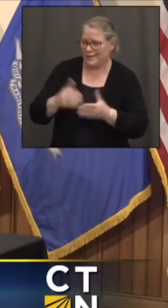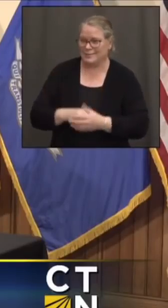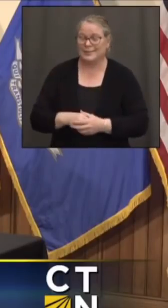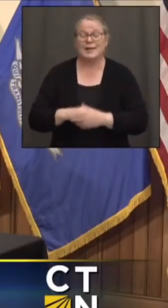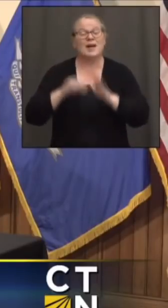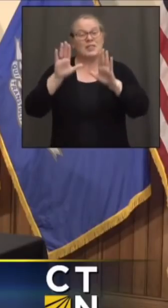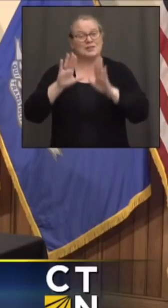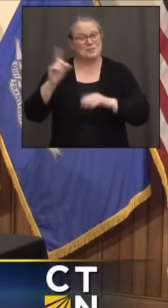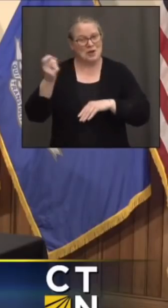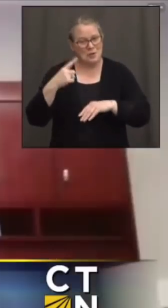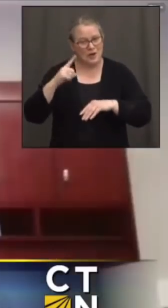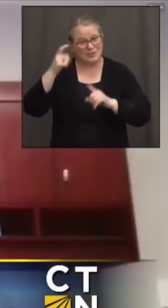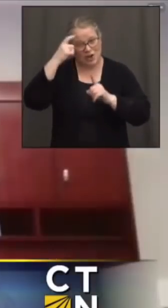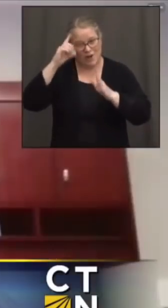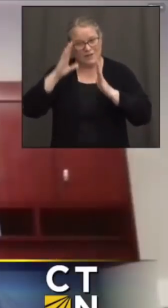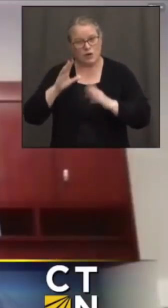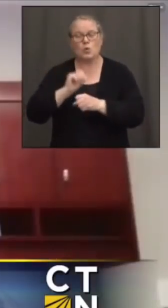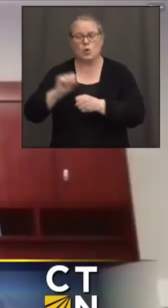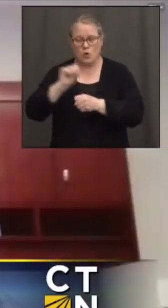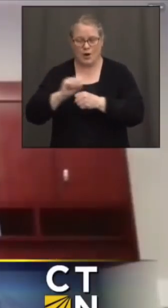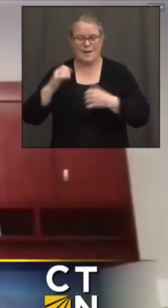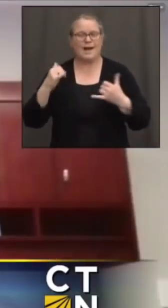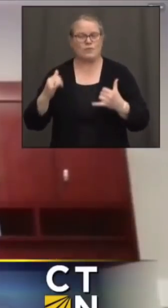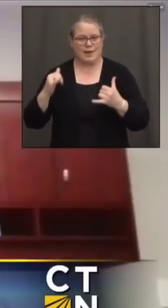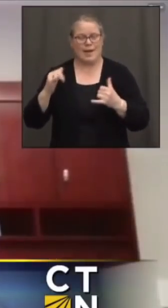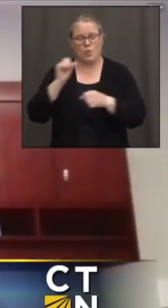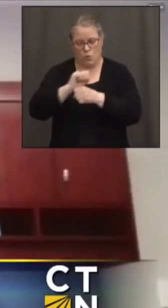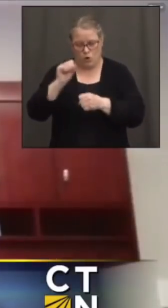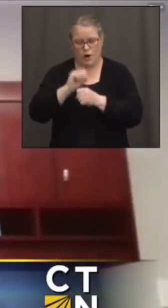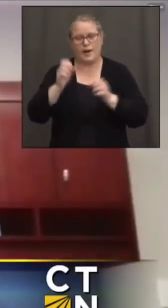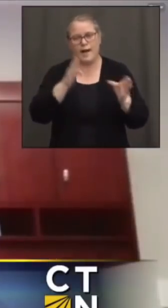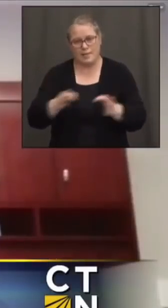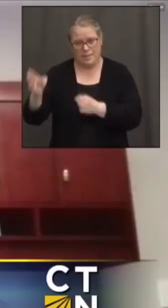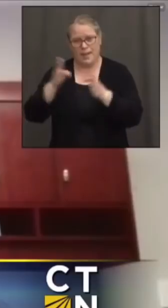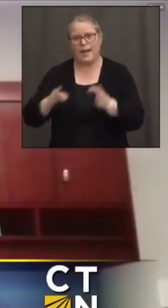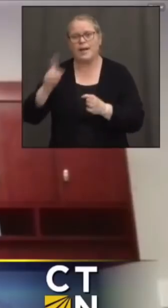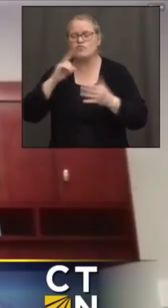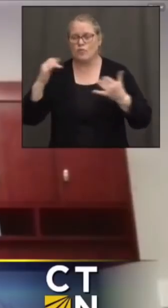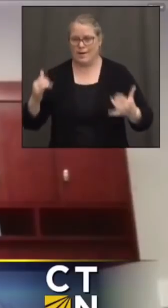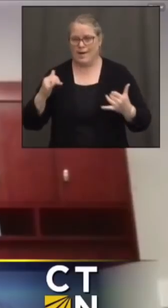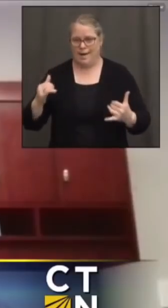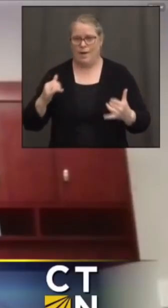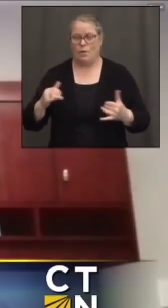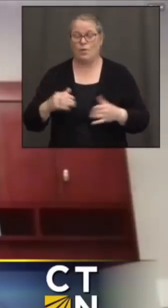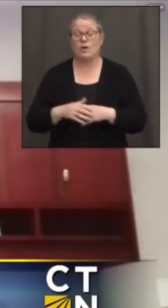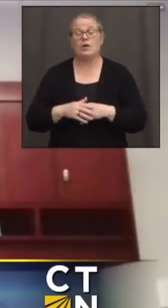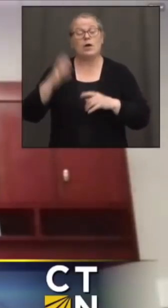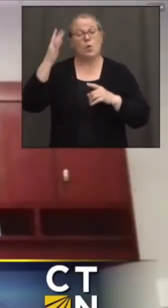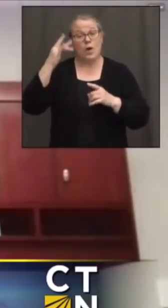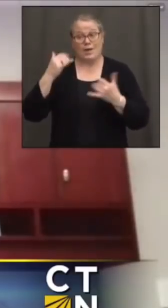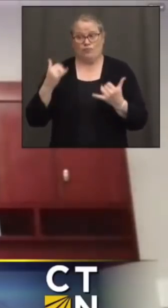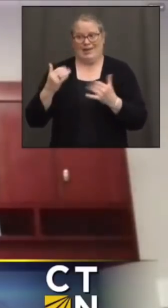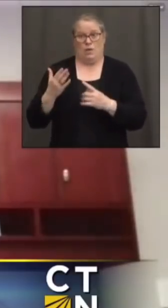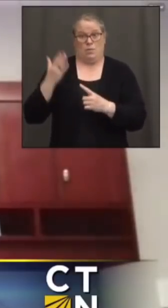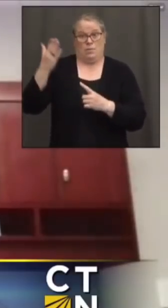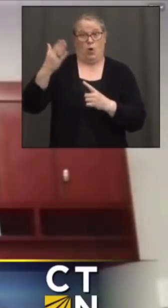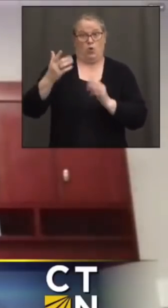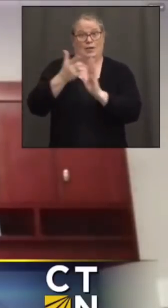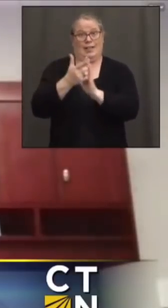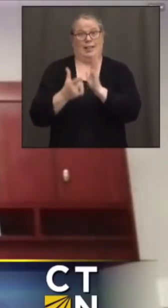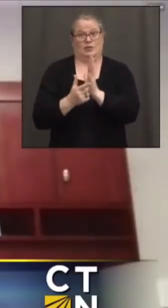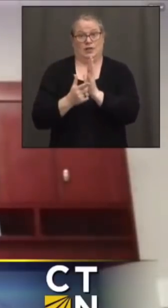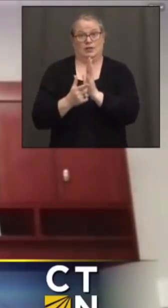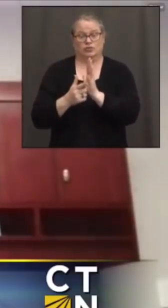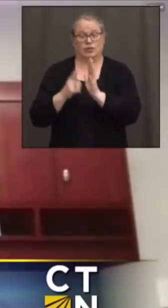a great question, Governor, and we're working on it as we speak because there's also legislation right now that's proposed that will